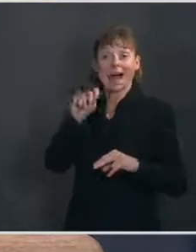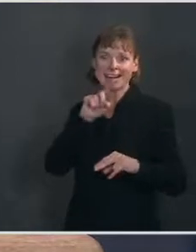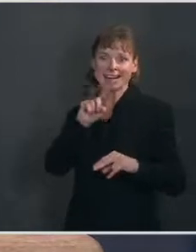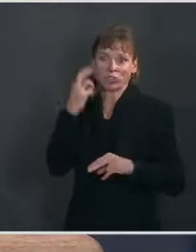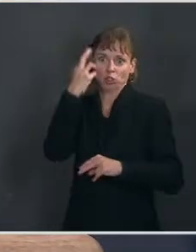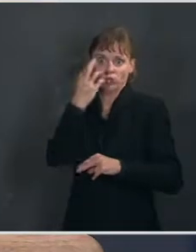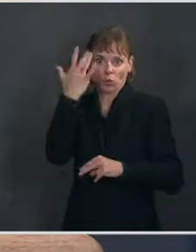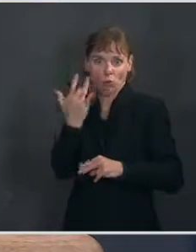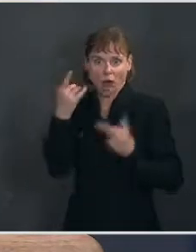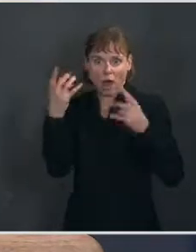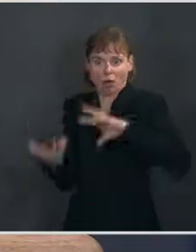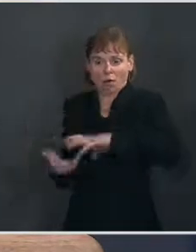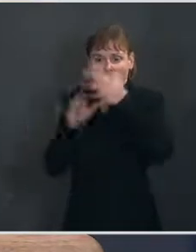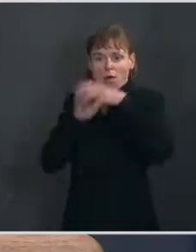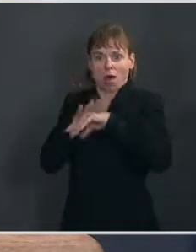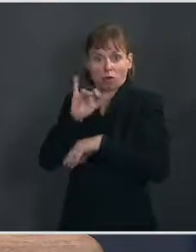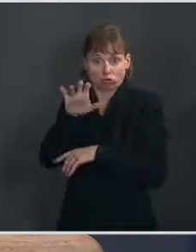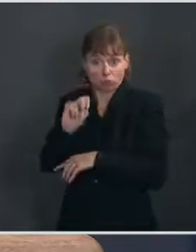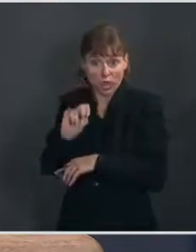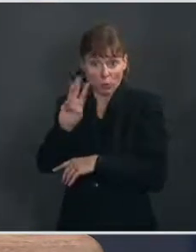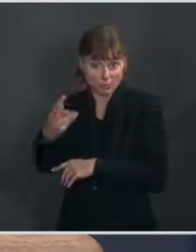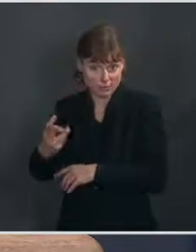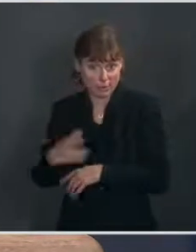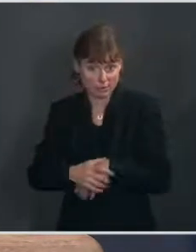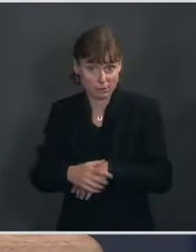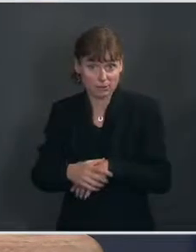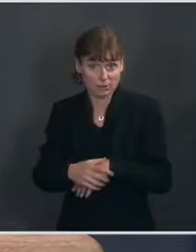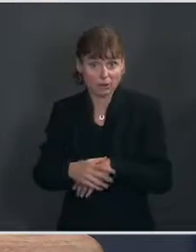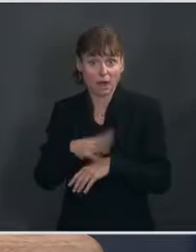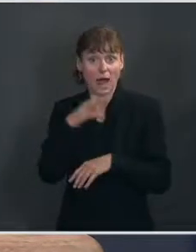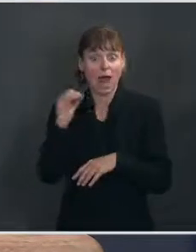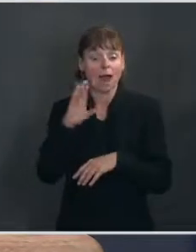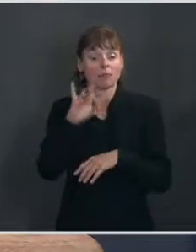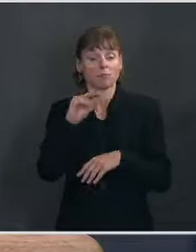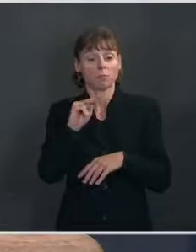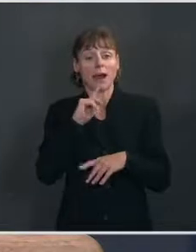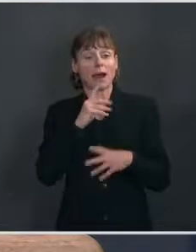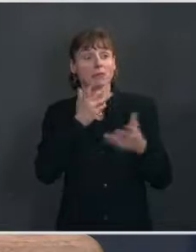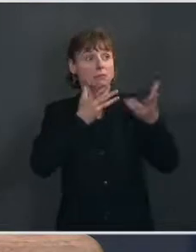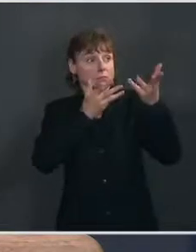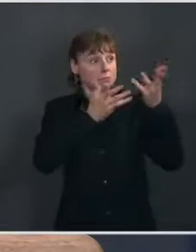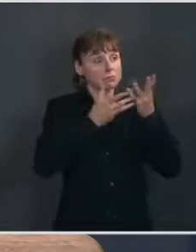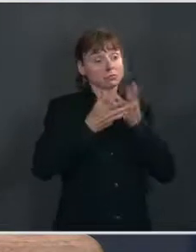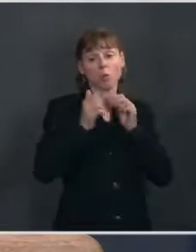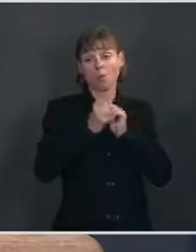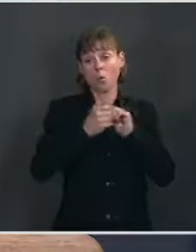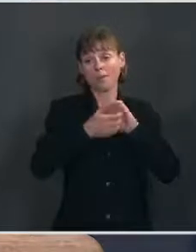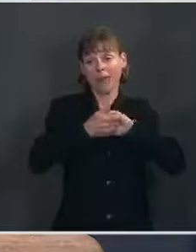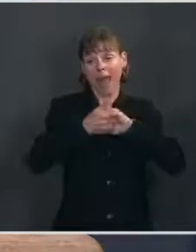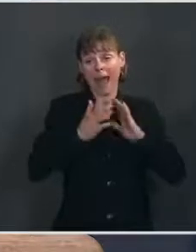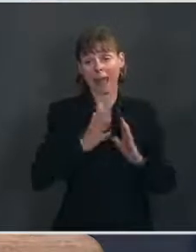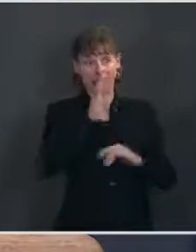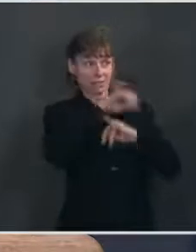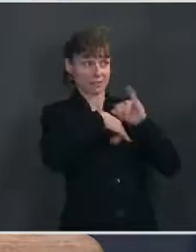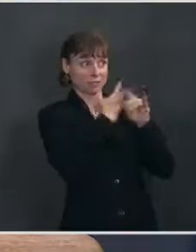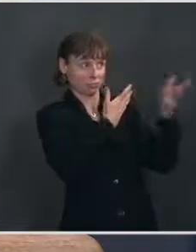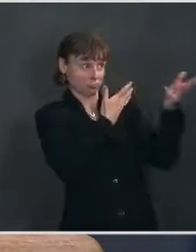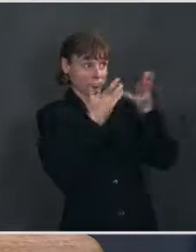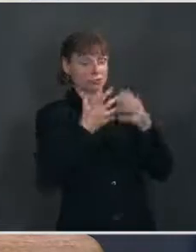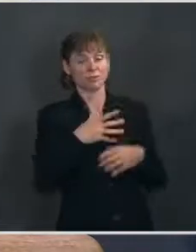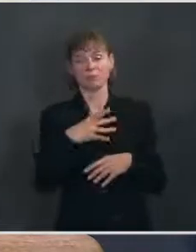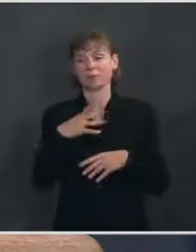he has made every effort through conversations directly with partner and partners and allies, through how he has spoken